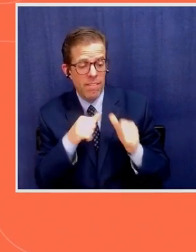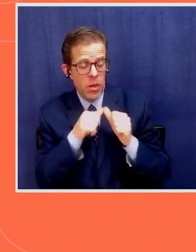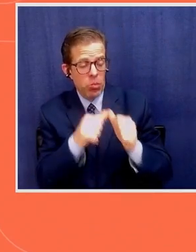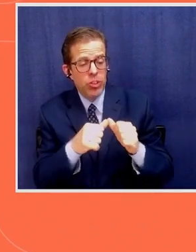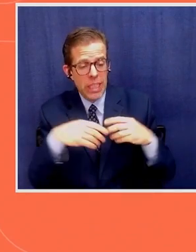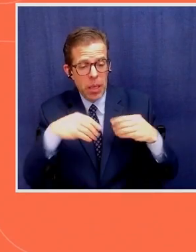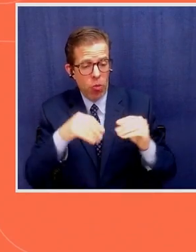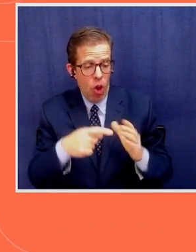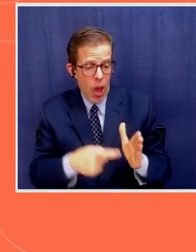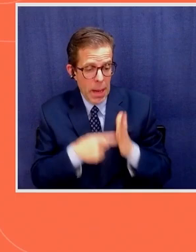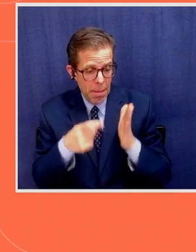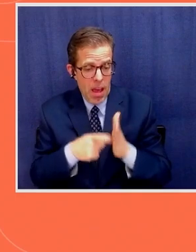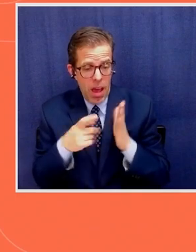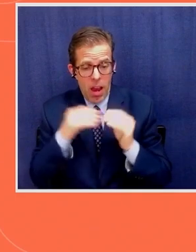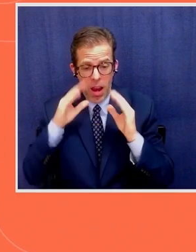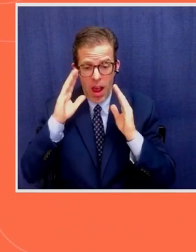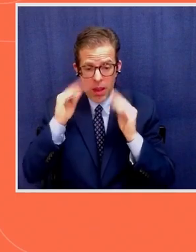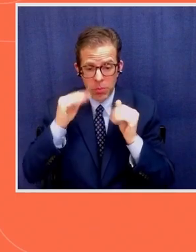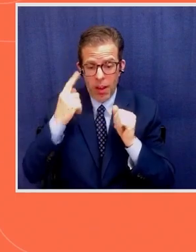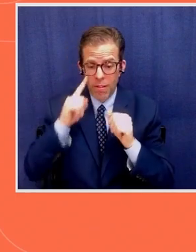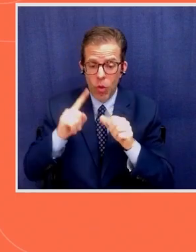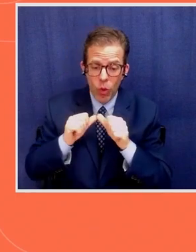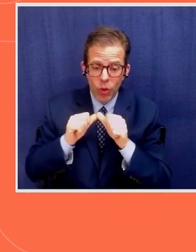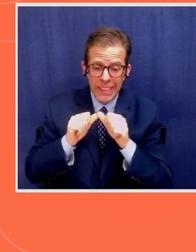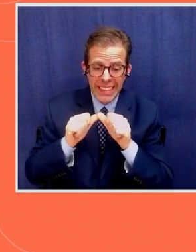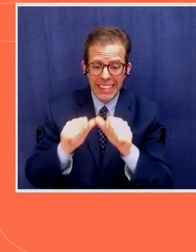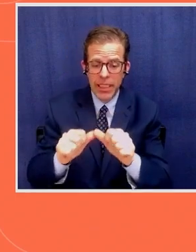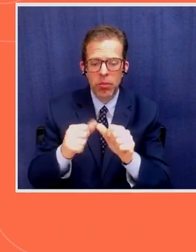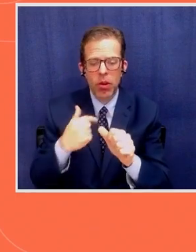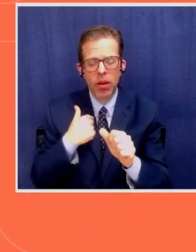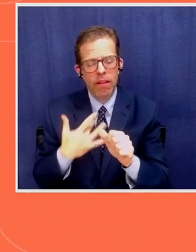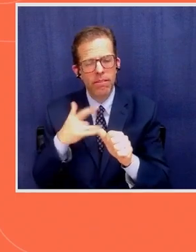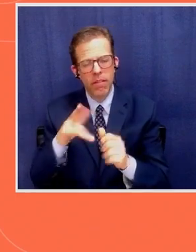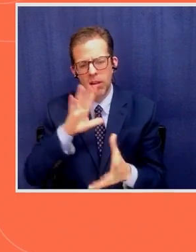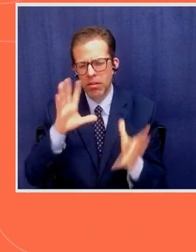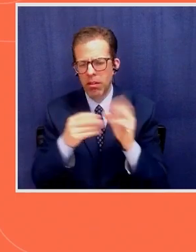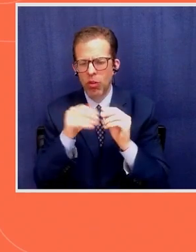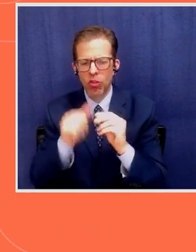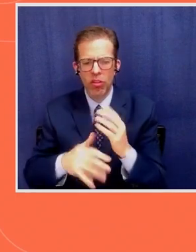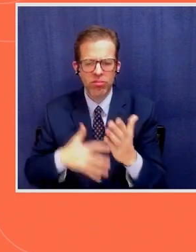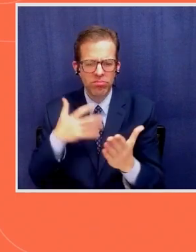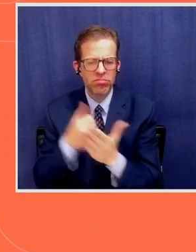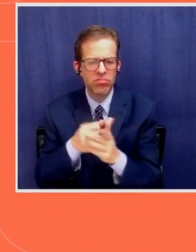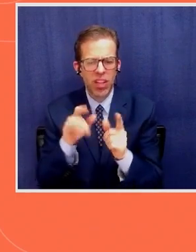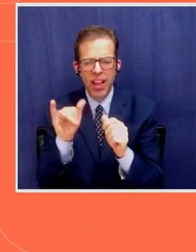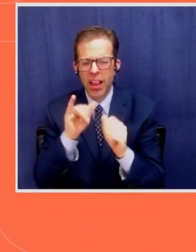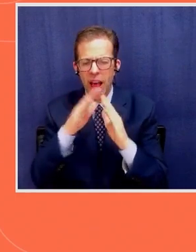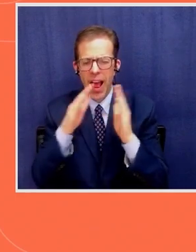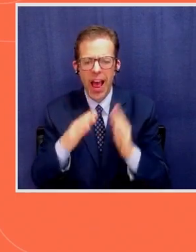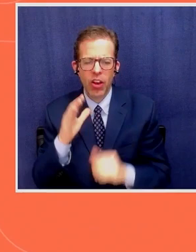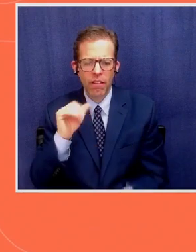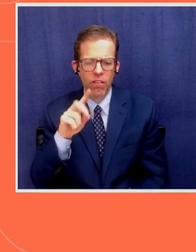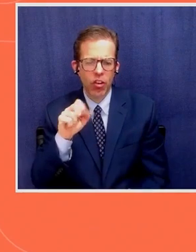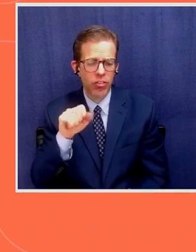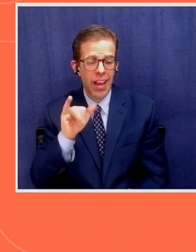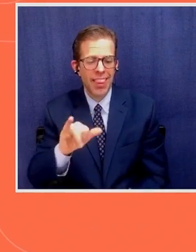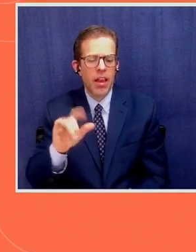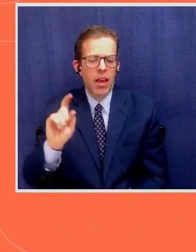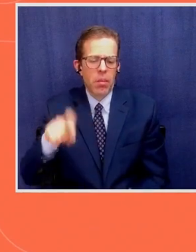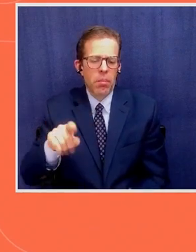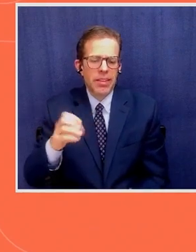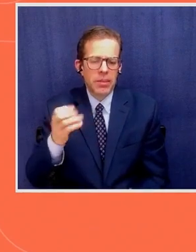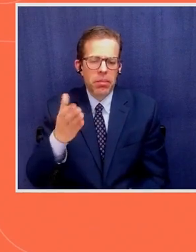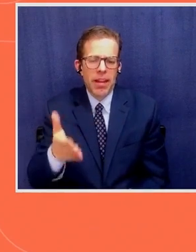expectation for sustainability, I feel like the whole thing could just collapse like a house of cards. That has to be there. And to really